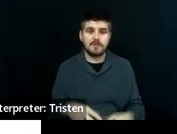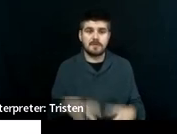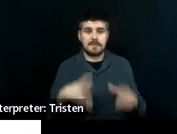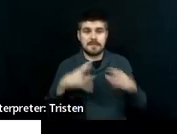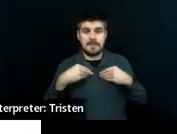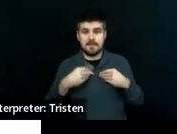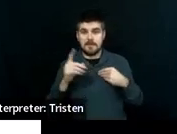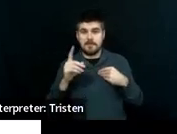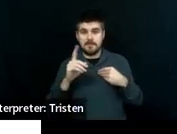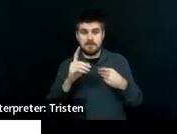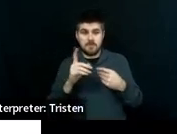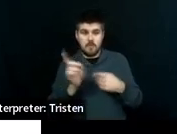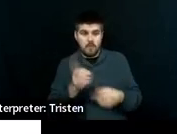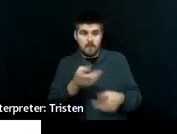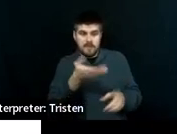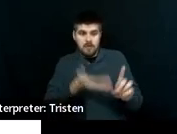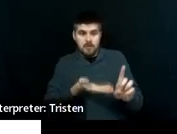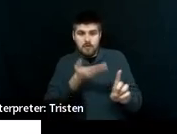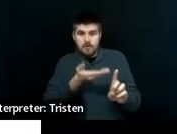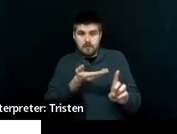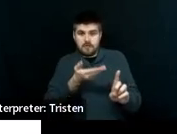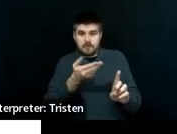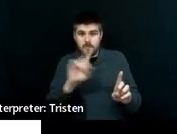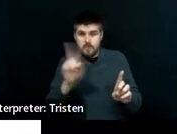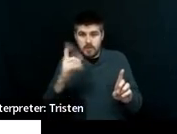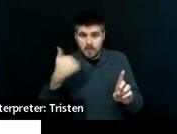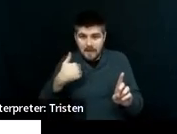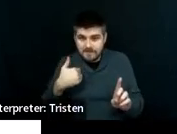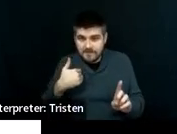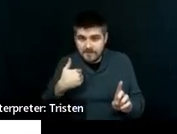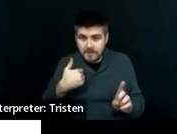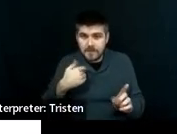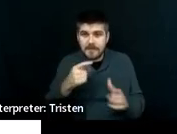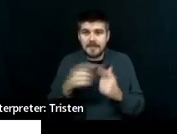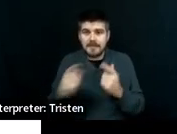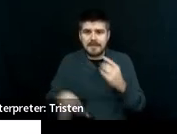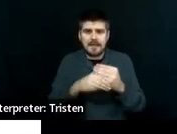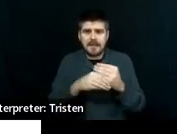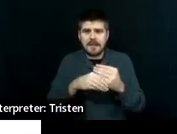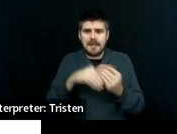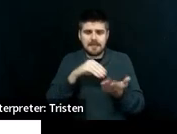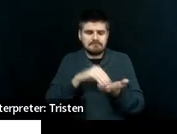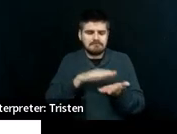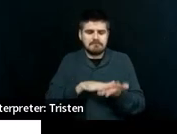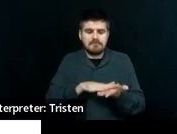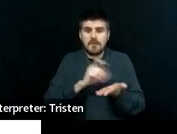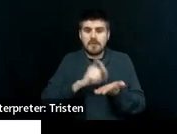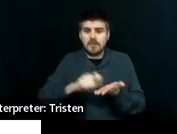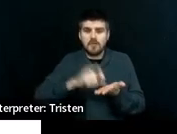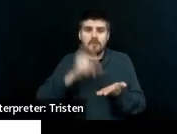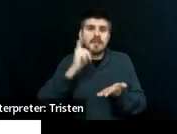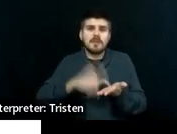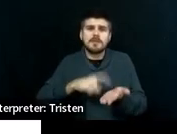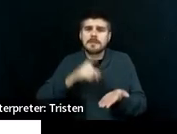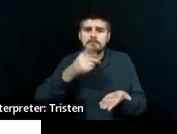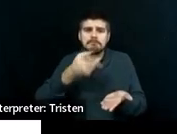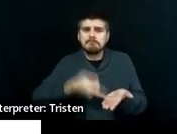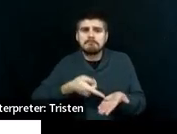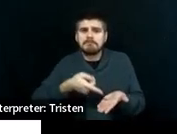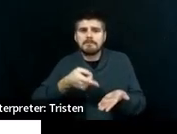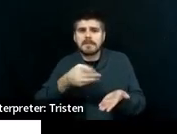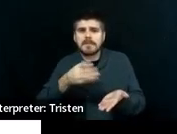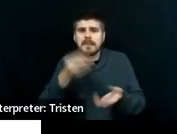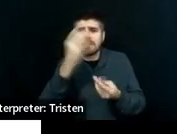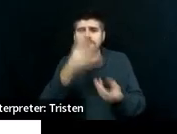where you have them, and project out. And then write a little note in the written notice and talk about that just in case there are any questions that come up.